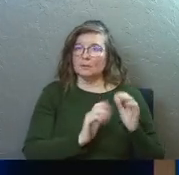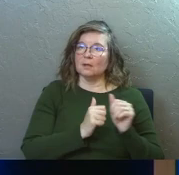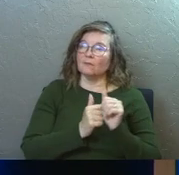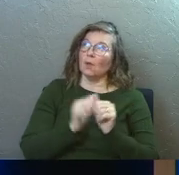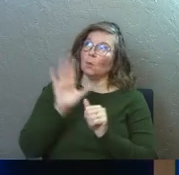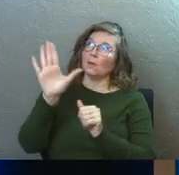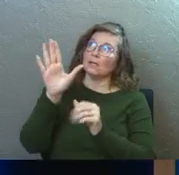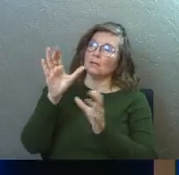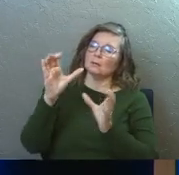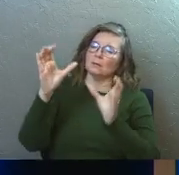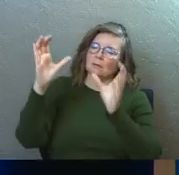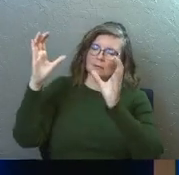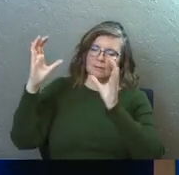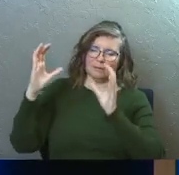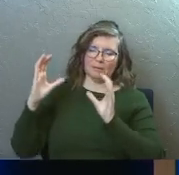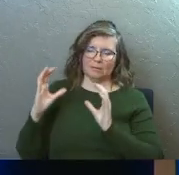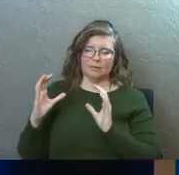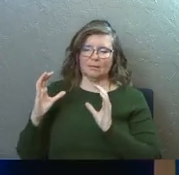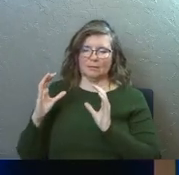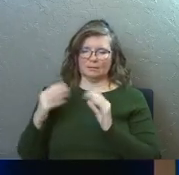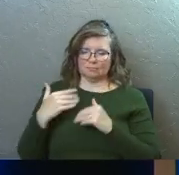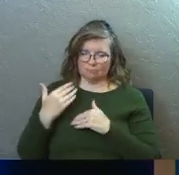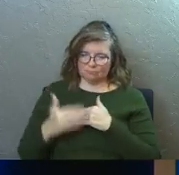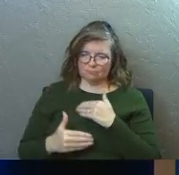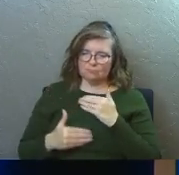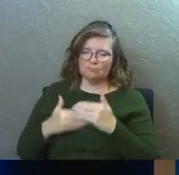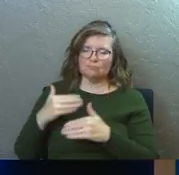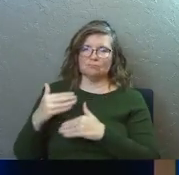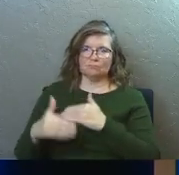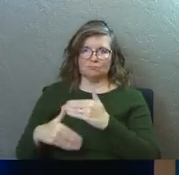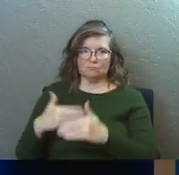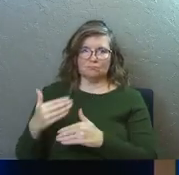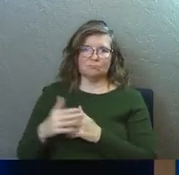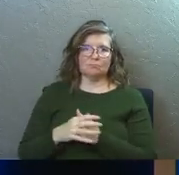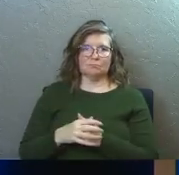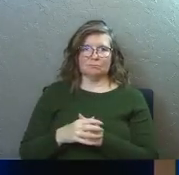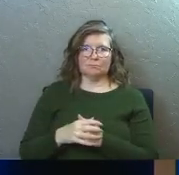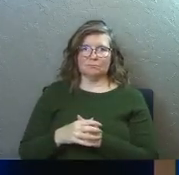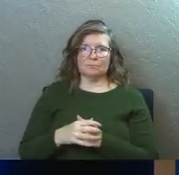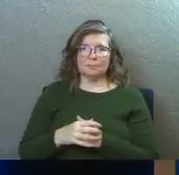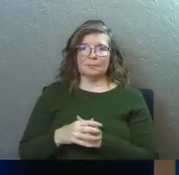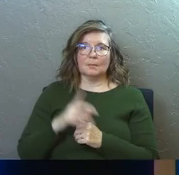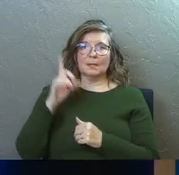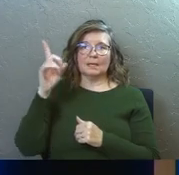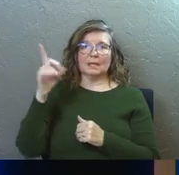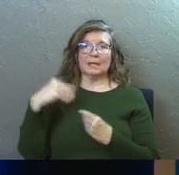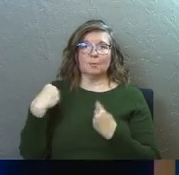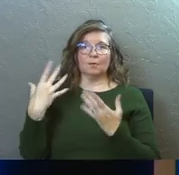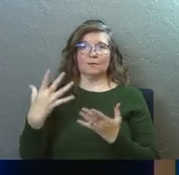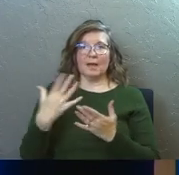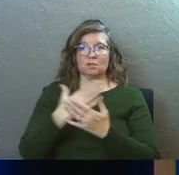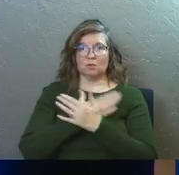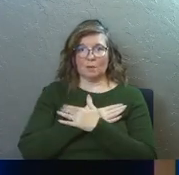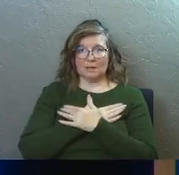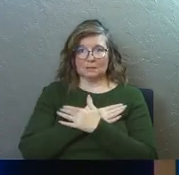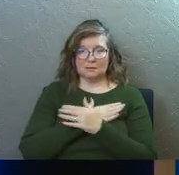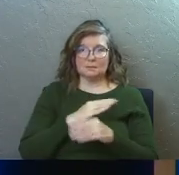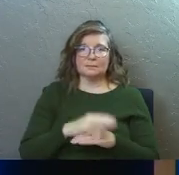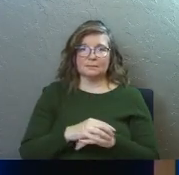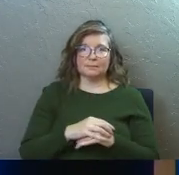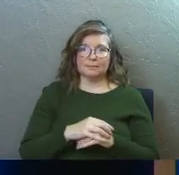to live this life in a way that we think we should be living it. No, just you, Jesus, because he provides the rest.